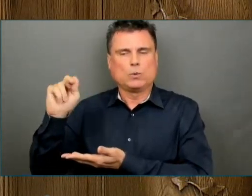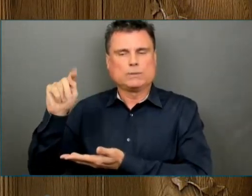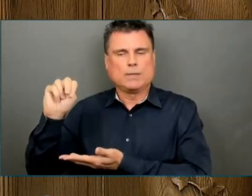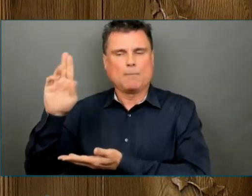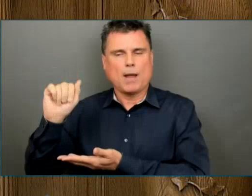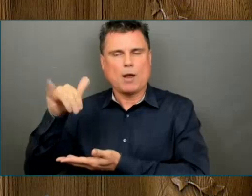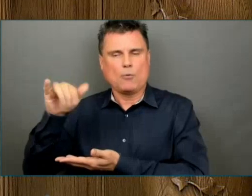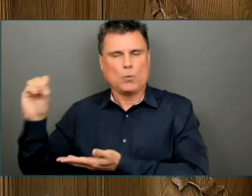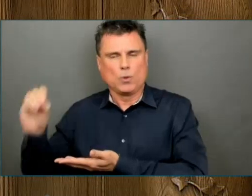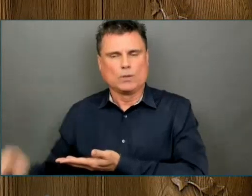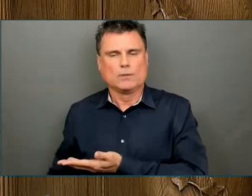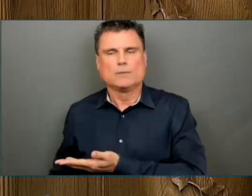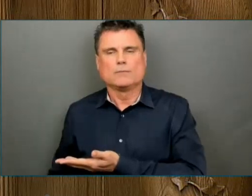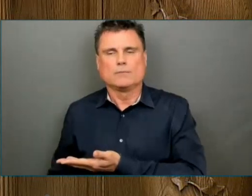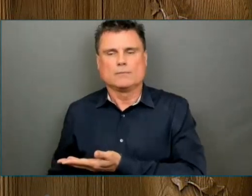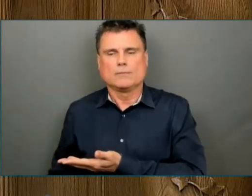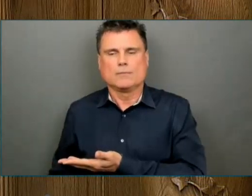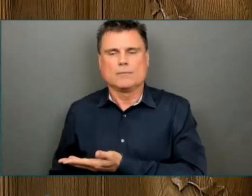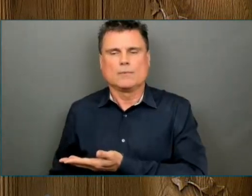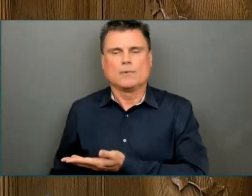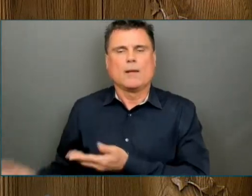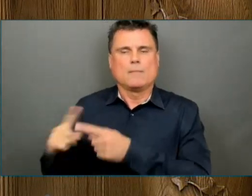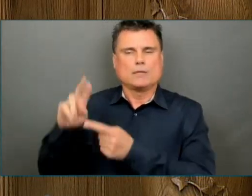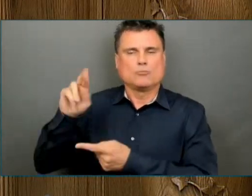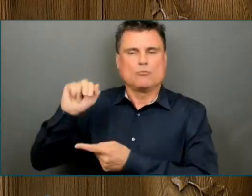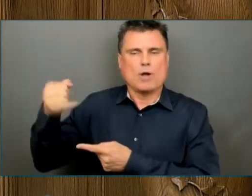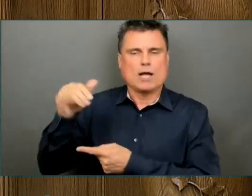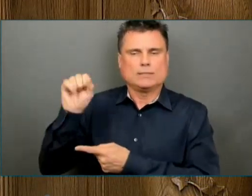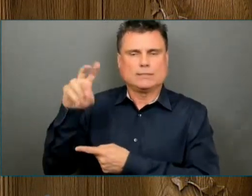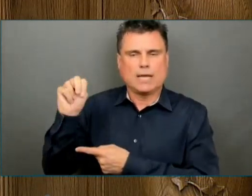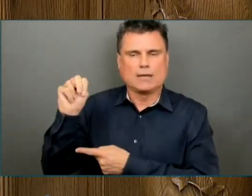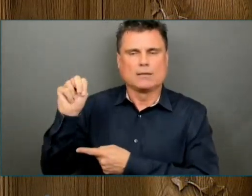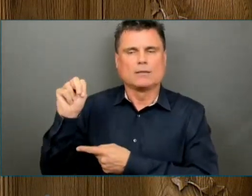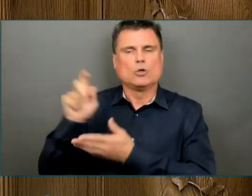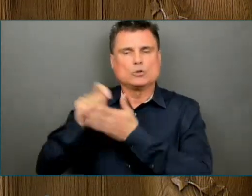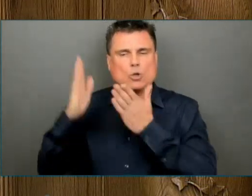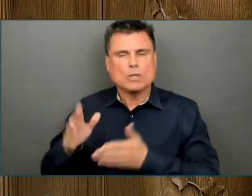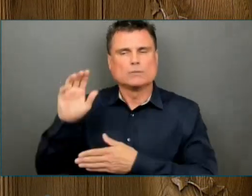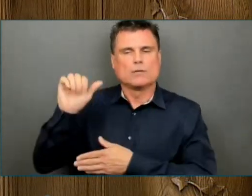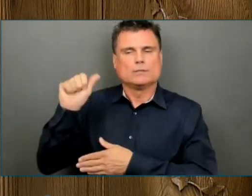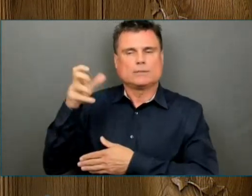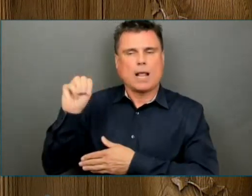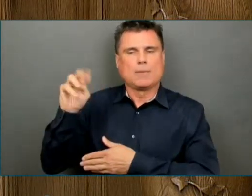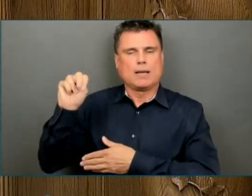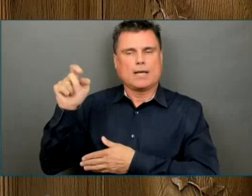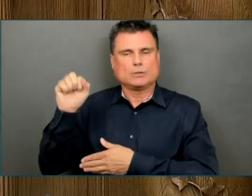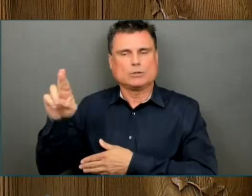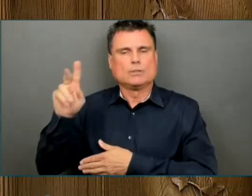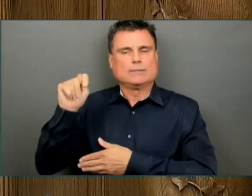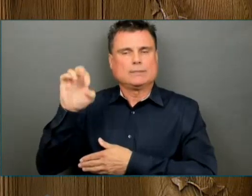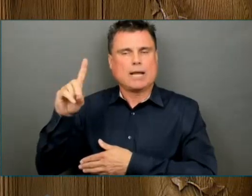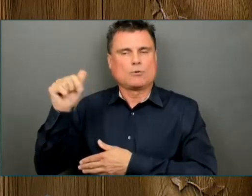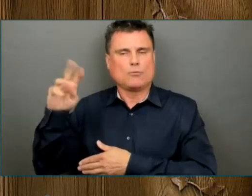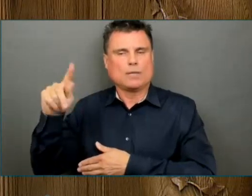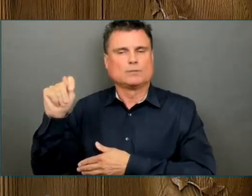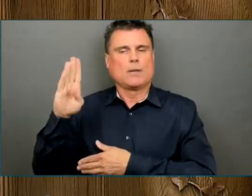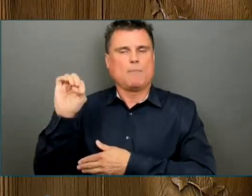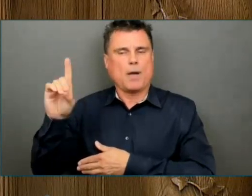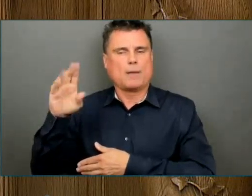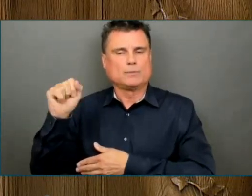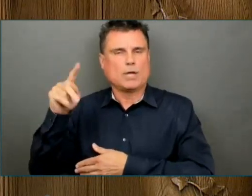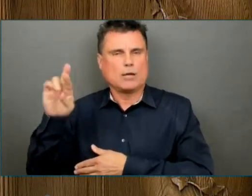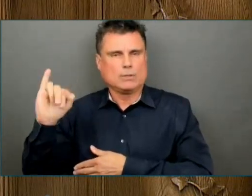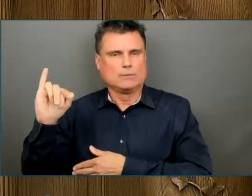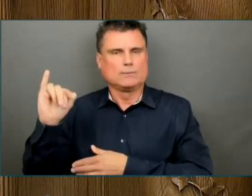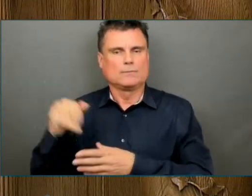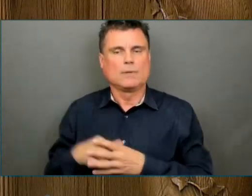Kutinyahu, and arts executive Raj Sen. Journalists and media figures, radio host Salman